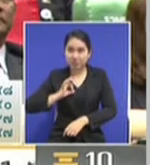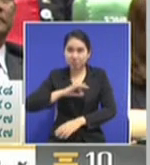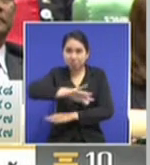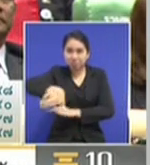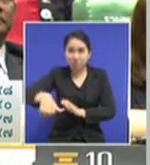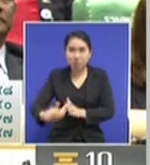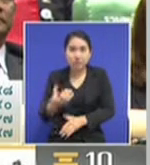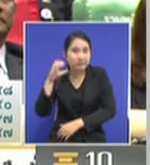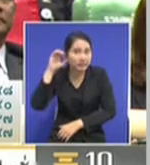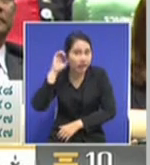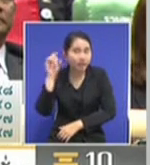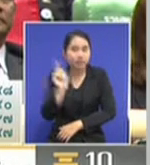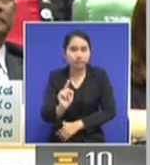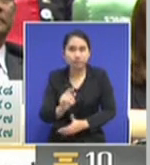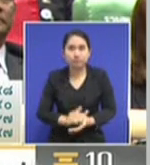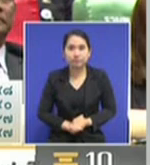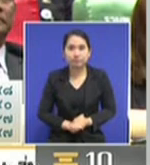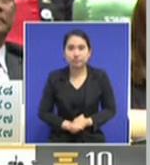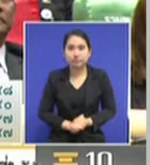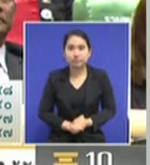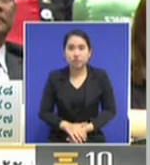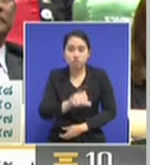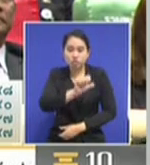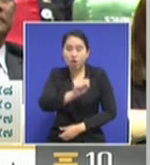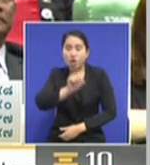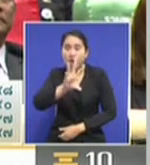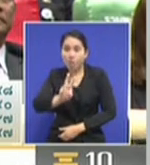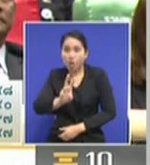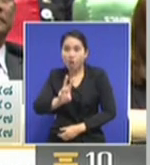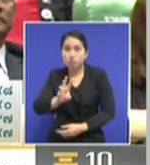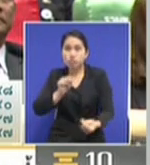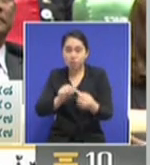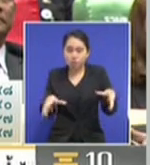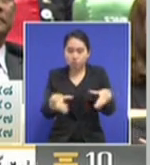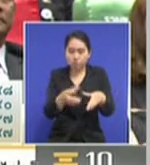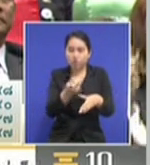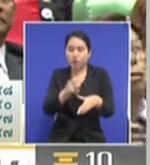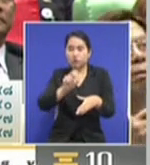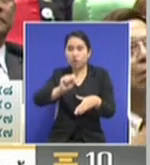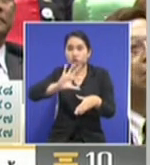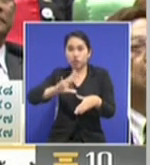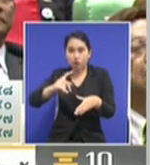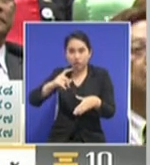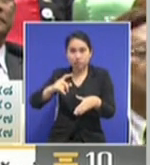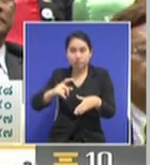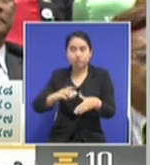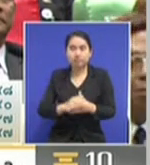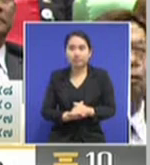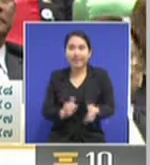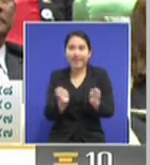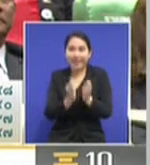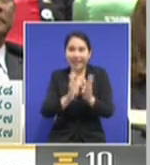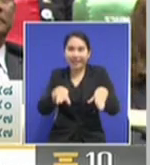watching this debate. Even if it takes already seven hours, people still keep following up. And